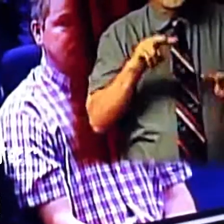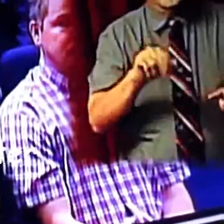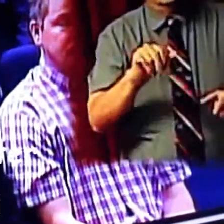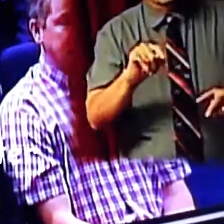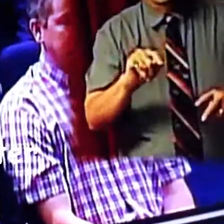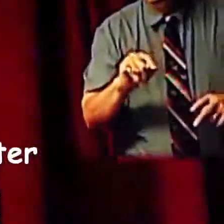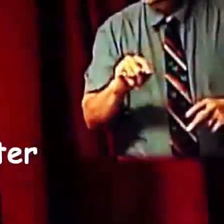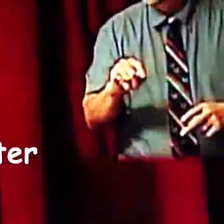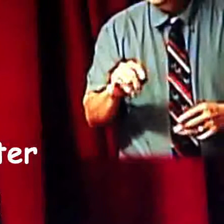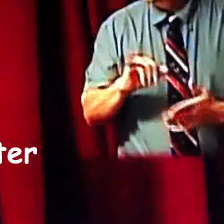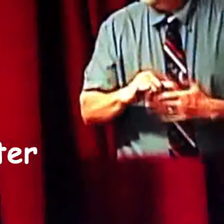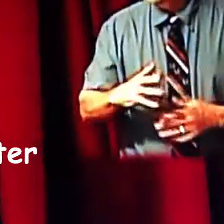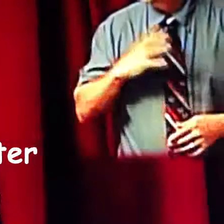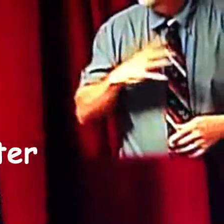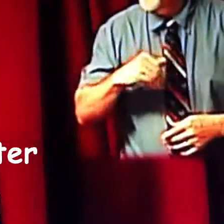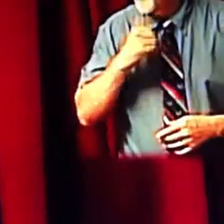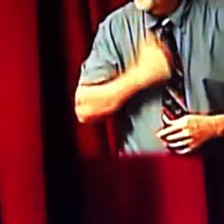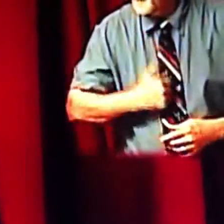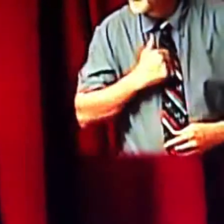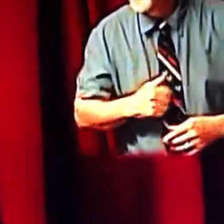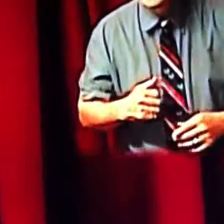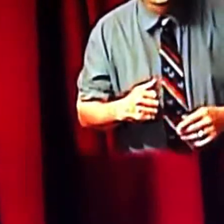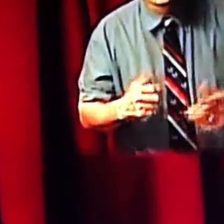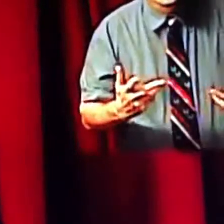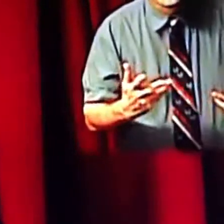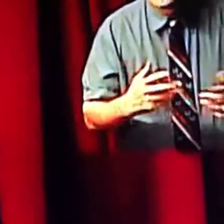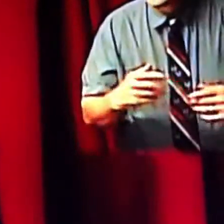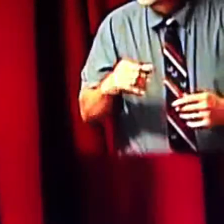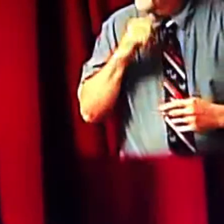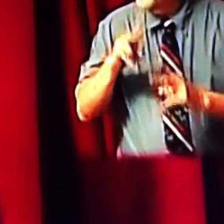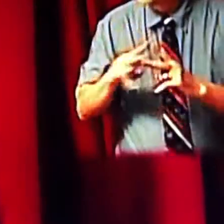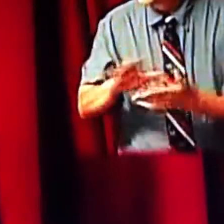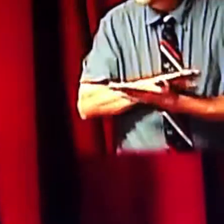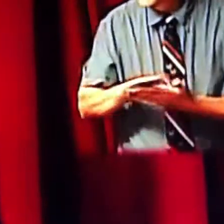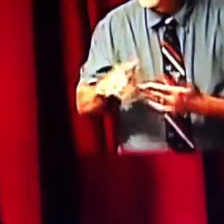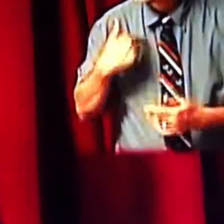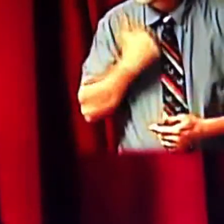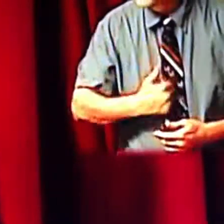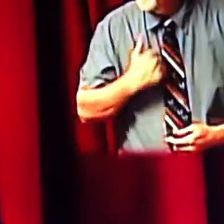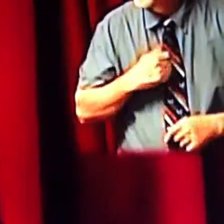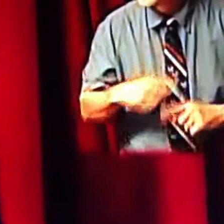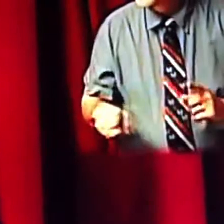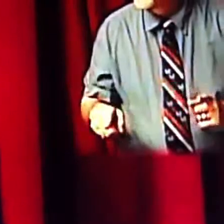That wasn't diplomatic, I apologize. I'm sorry, do I? That wasn't very diplomatic, I apologize.